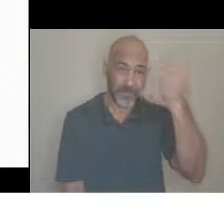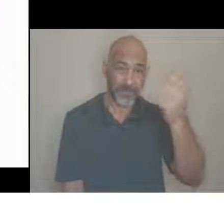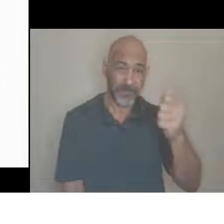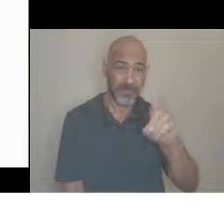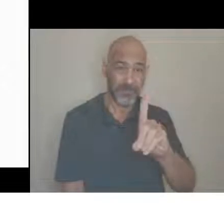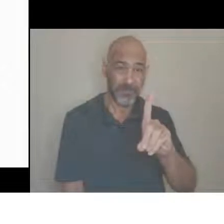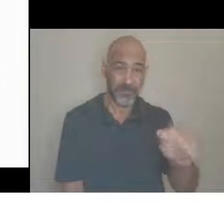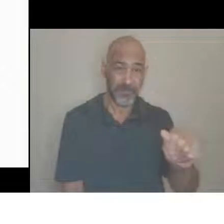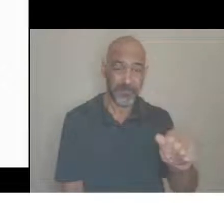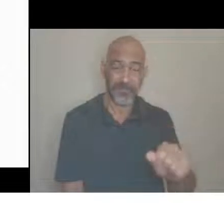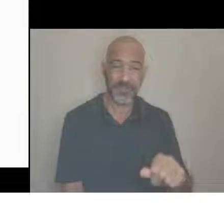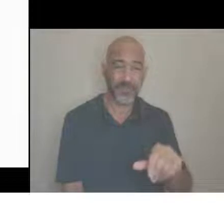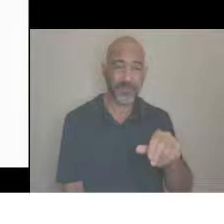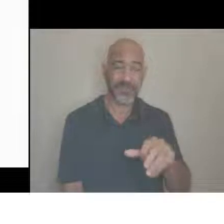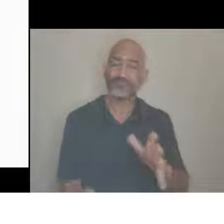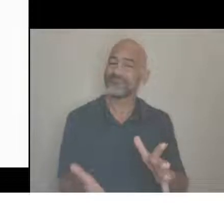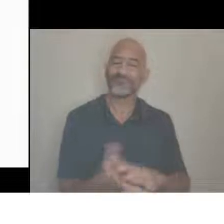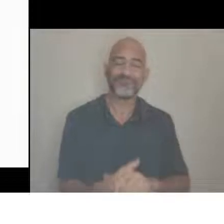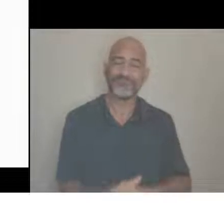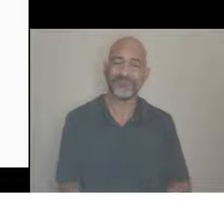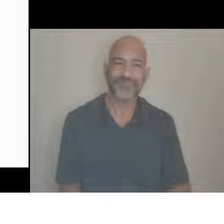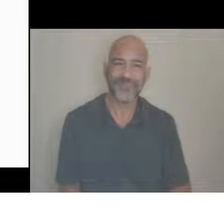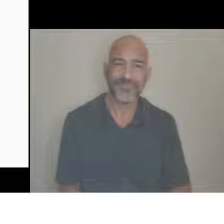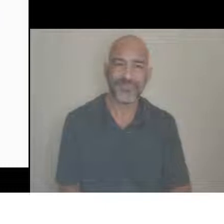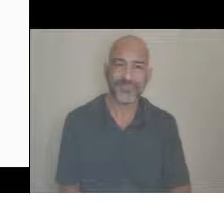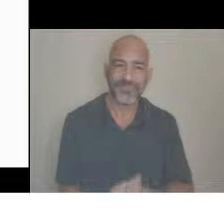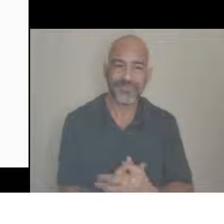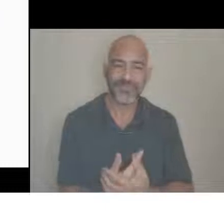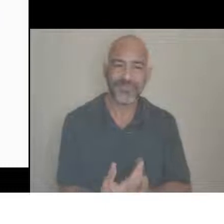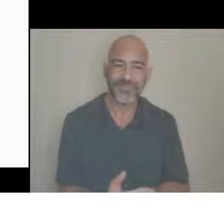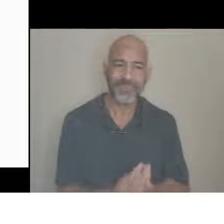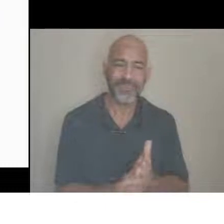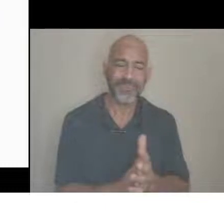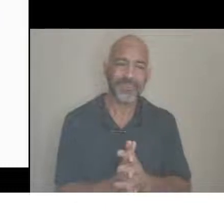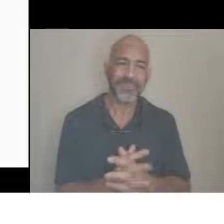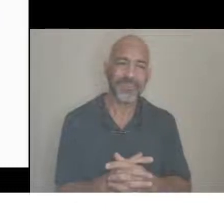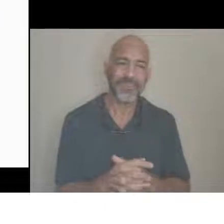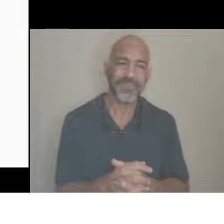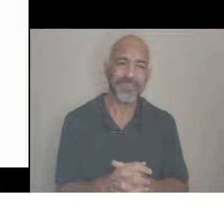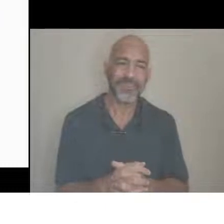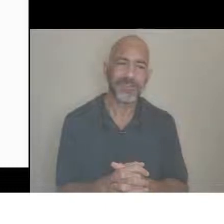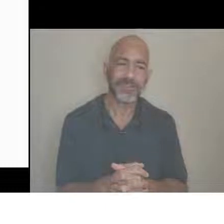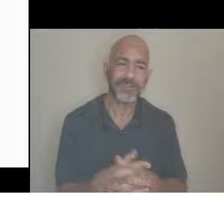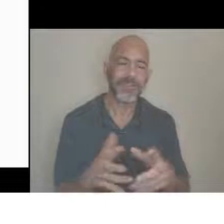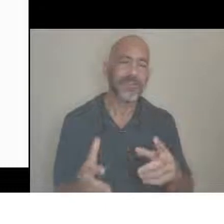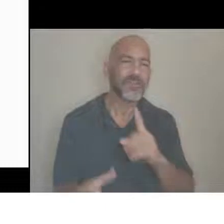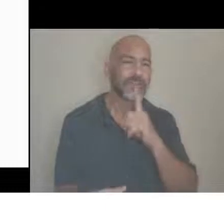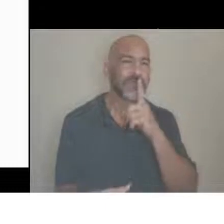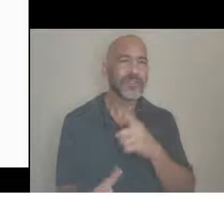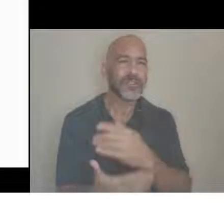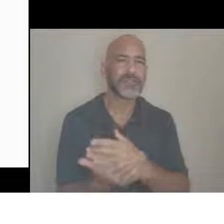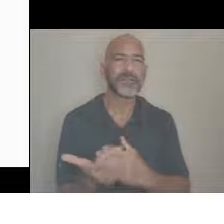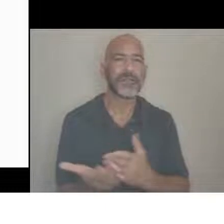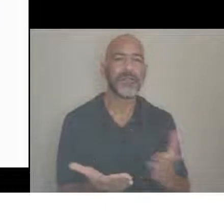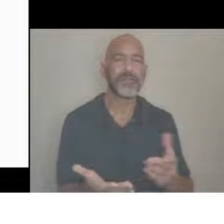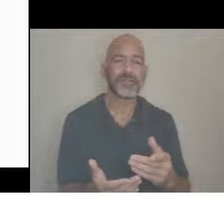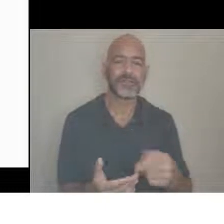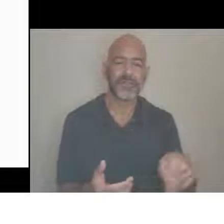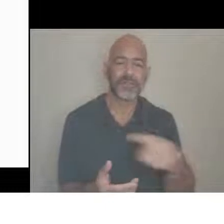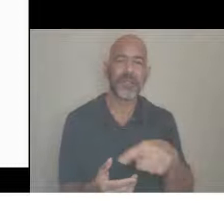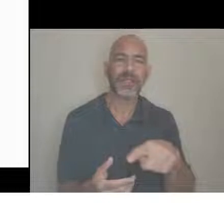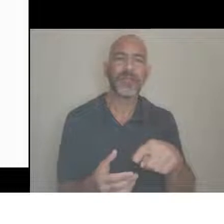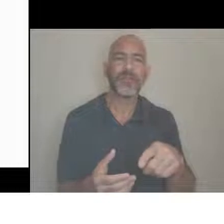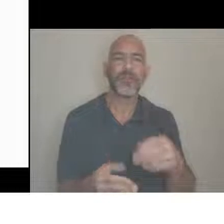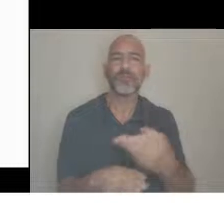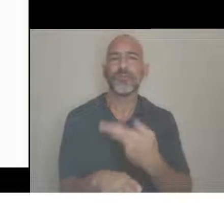what they're dealing with, but instead it's really something that they're using to get out of trouble. And again, this kind of